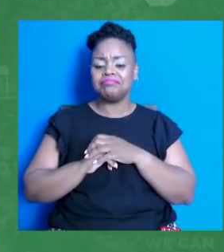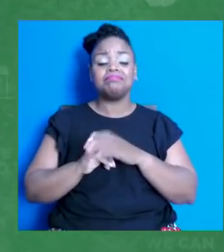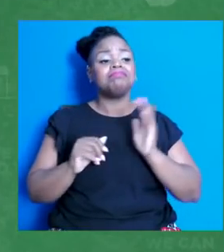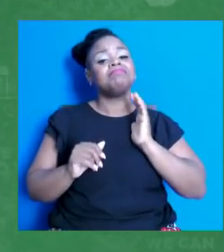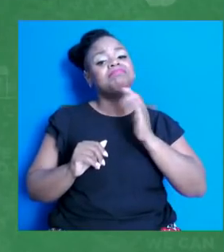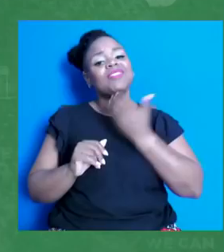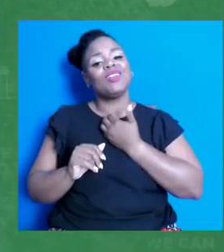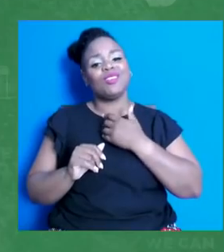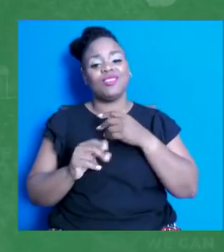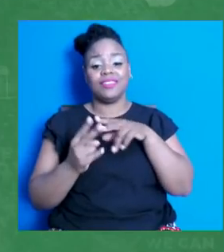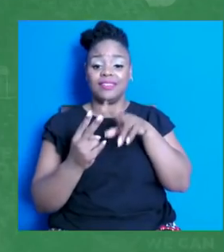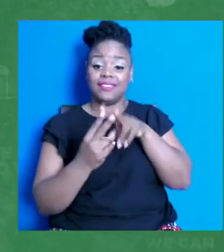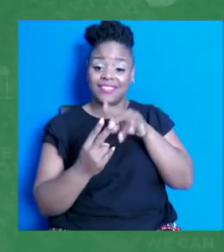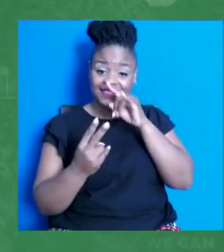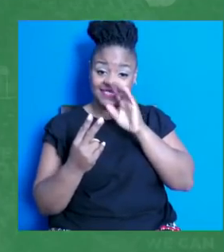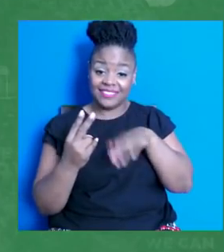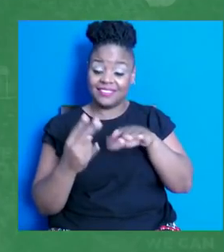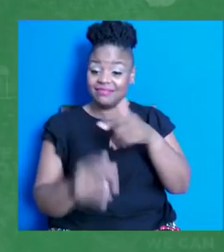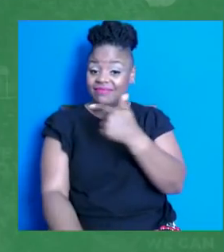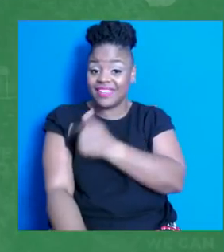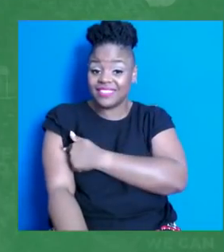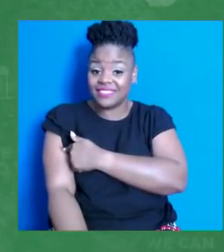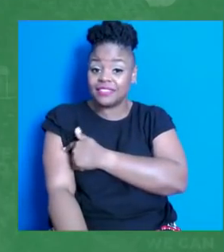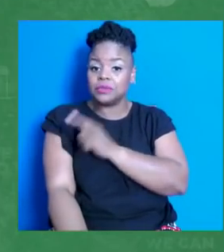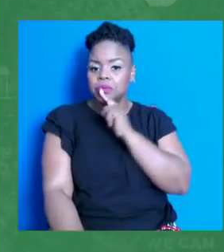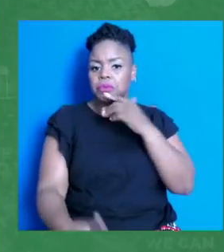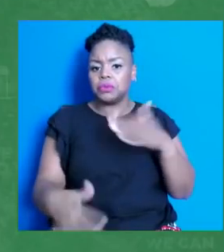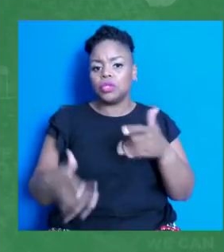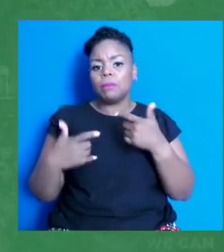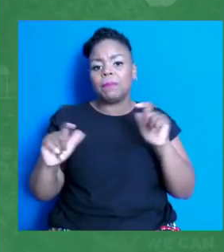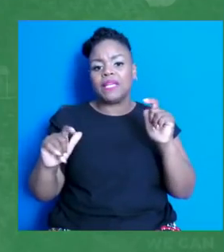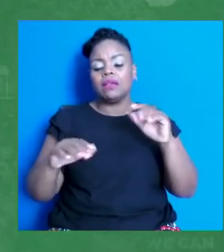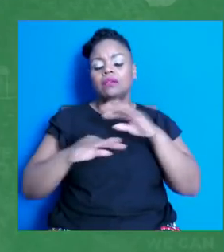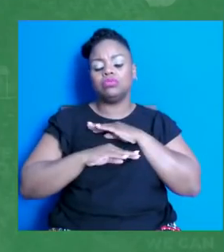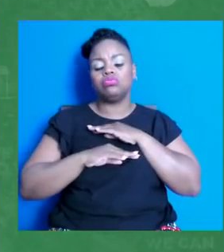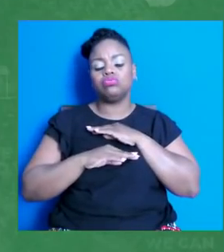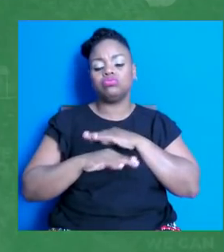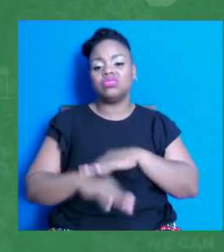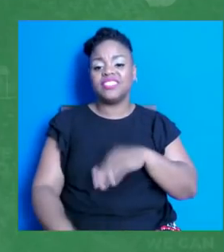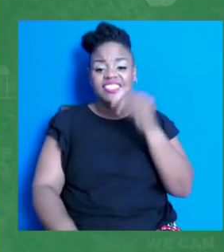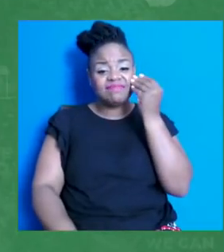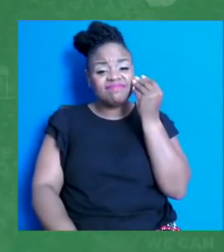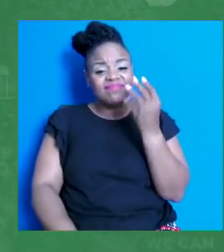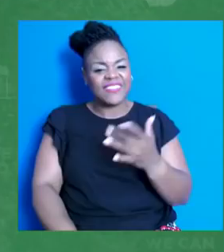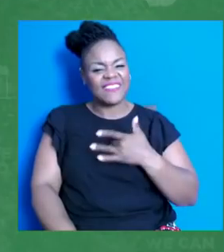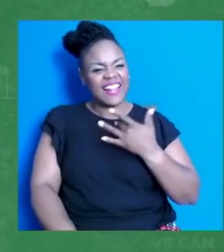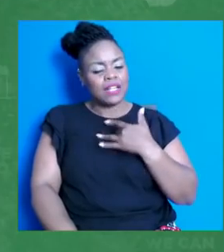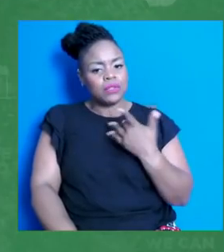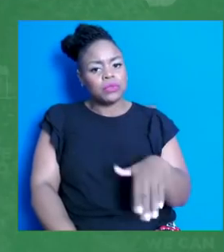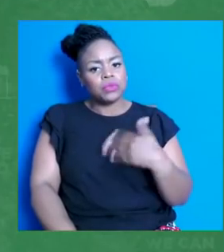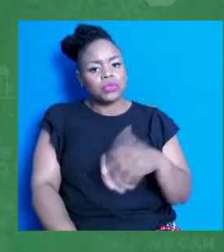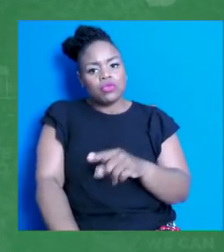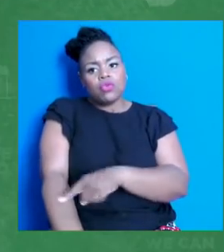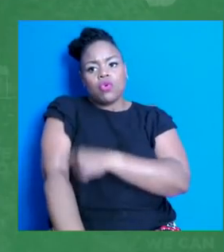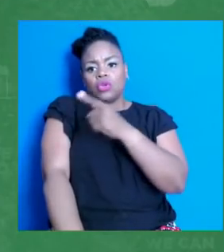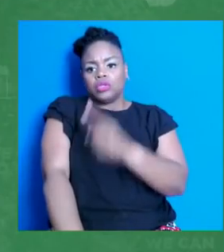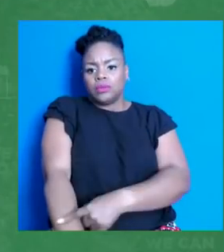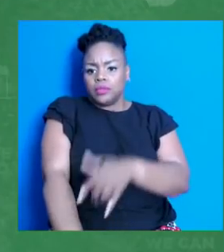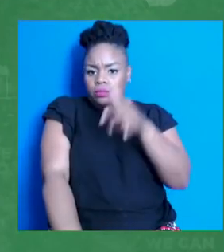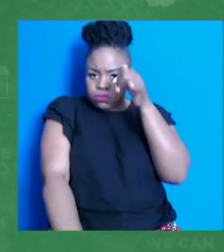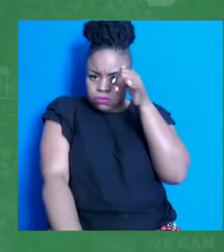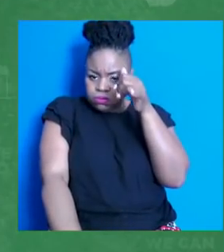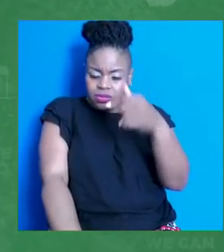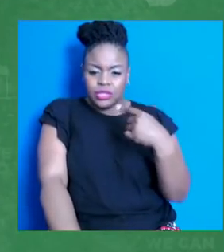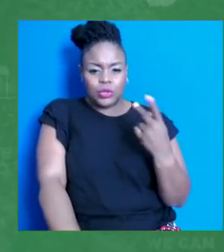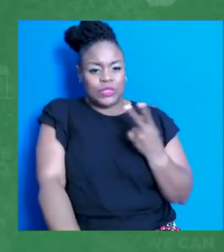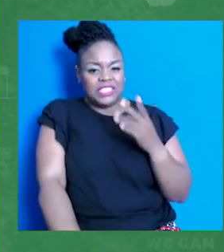was one of the biggest reliefs that we have felt in a very, very long time. We knew that they were going to